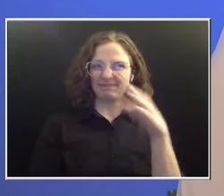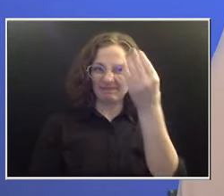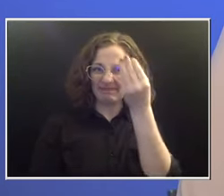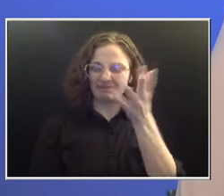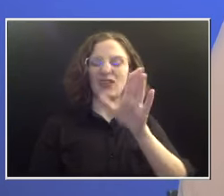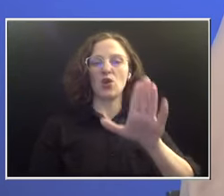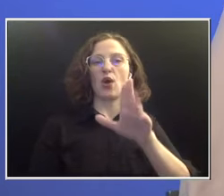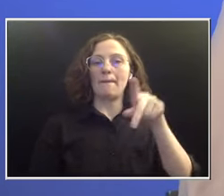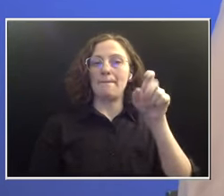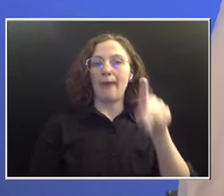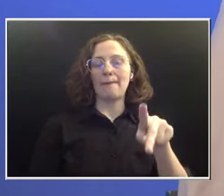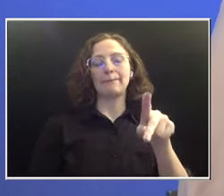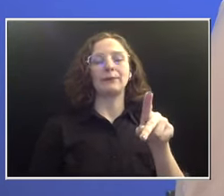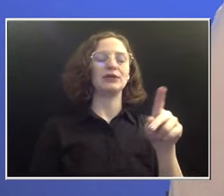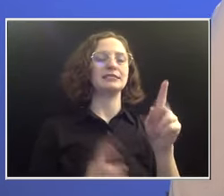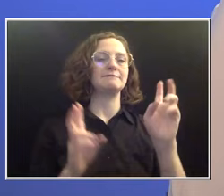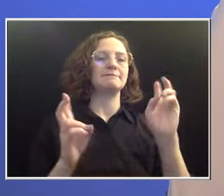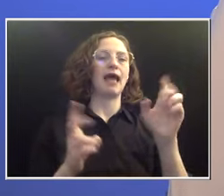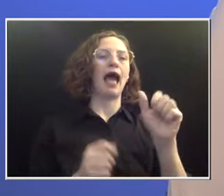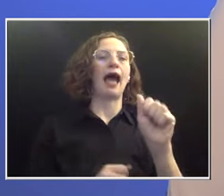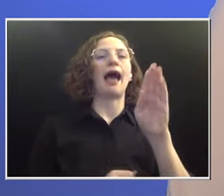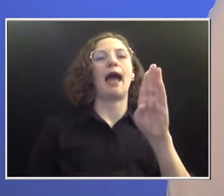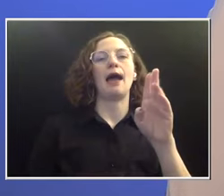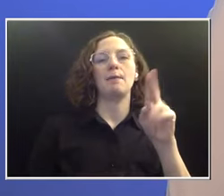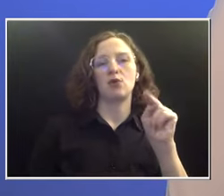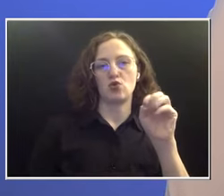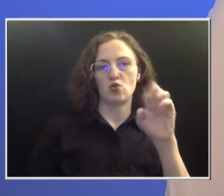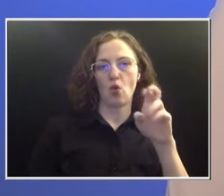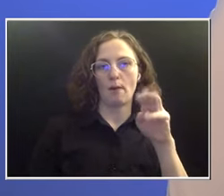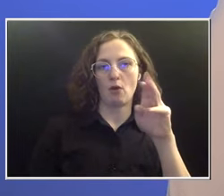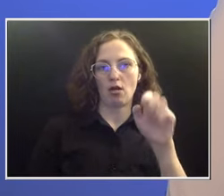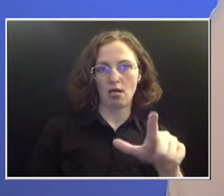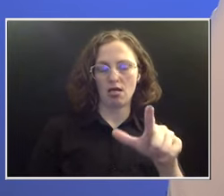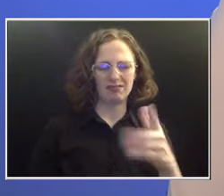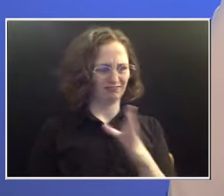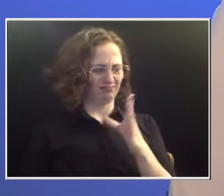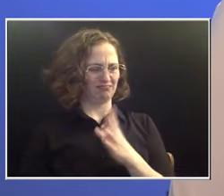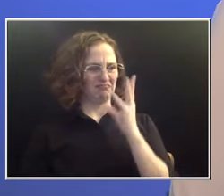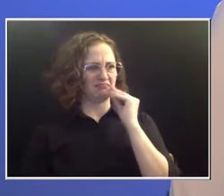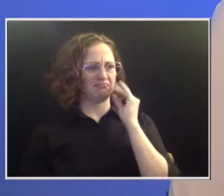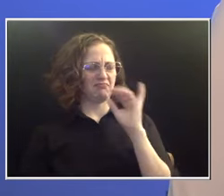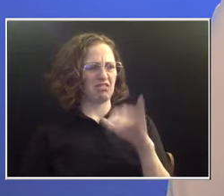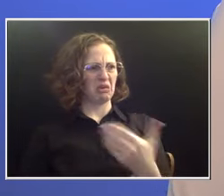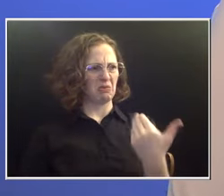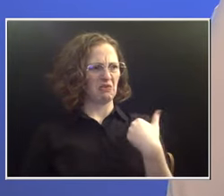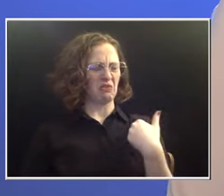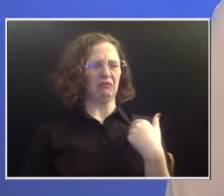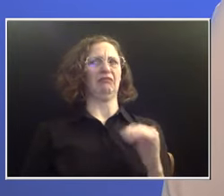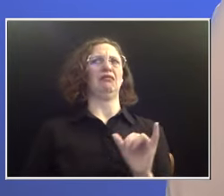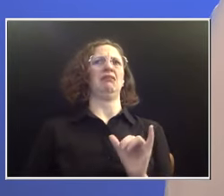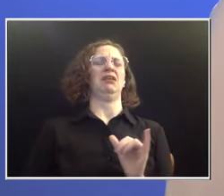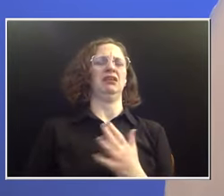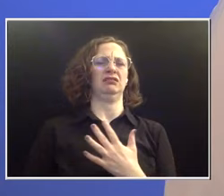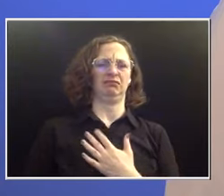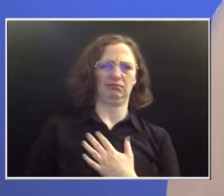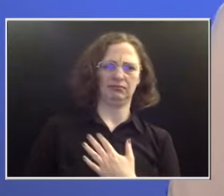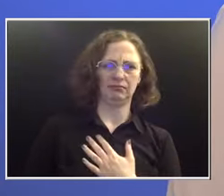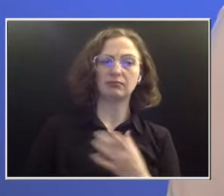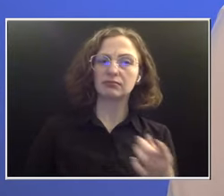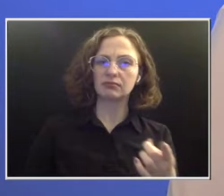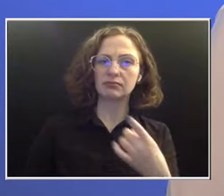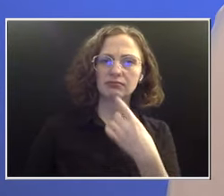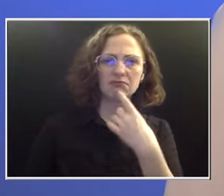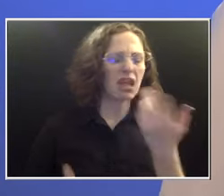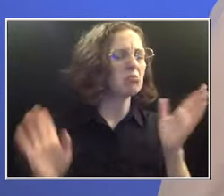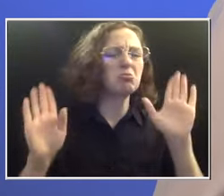had never had before. I'd never had an abnormal pap. And so that from the start was a little eerie. She said, no big deal. This happens.